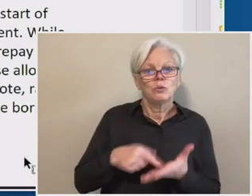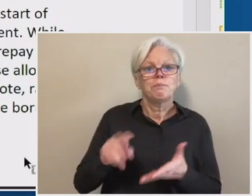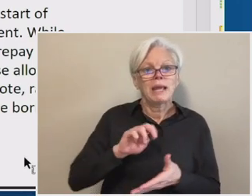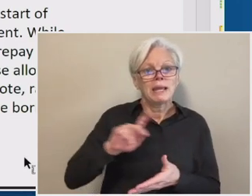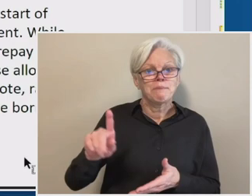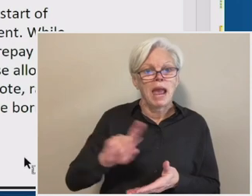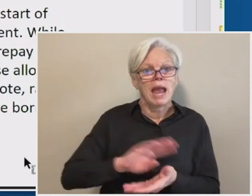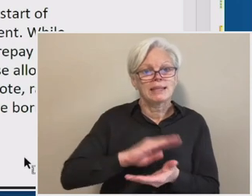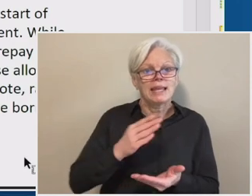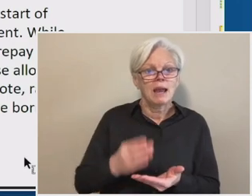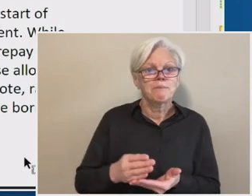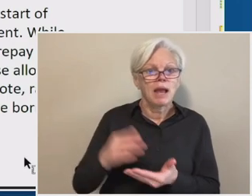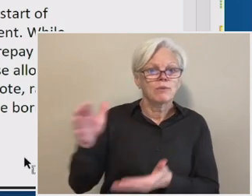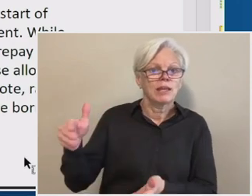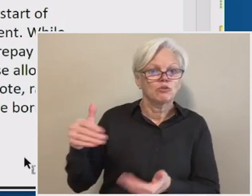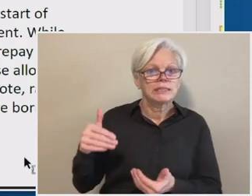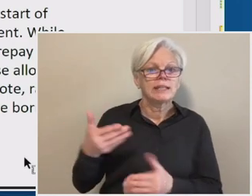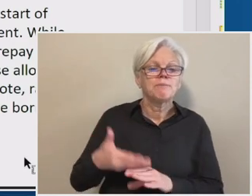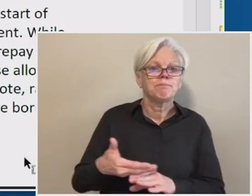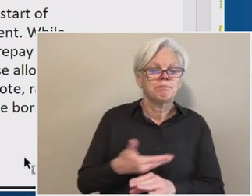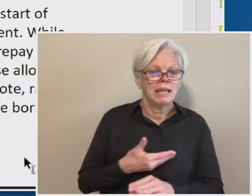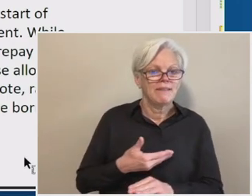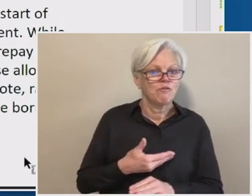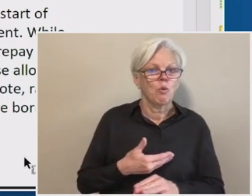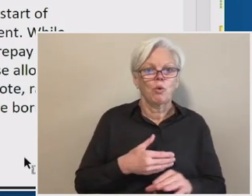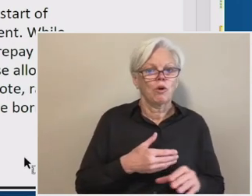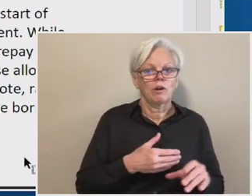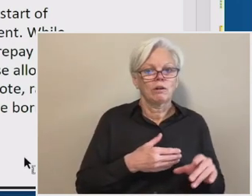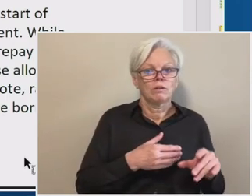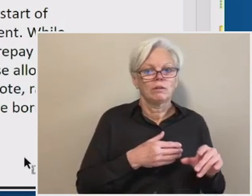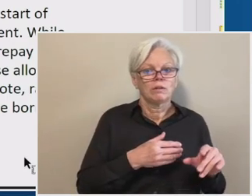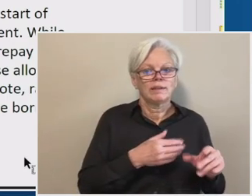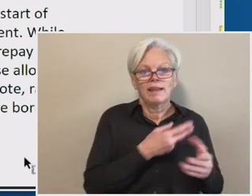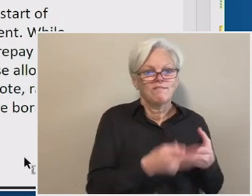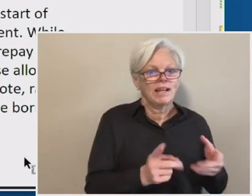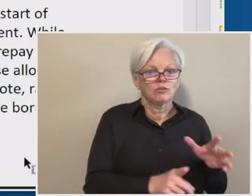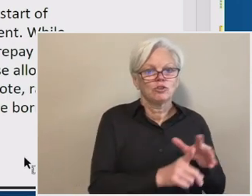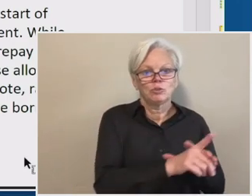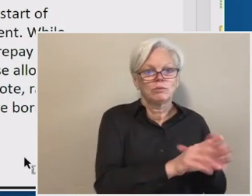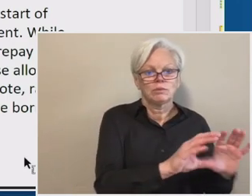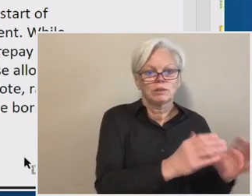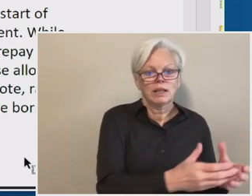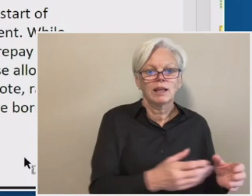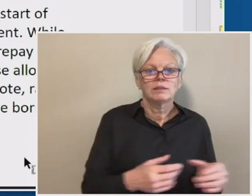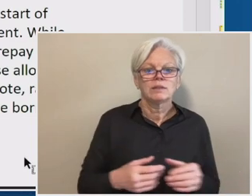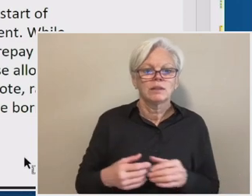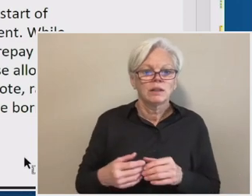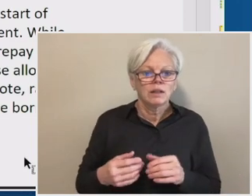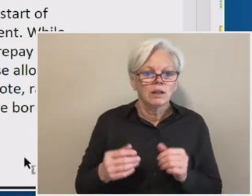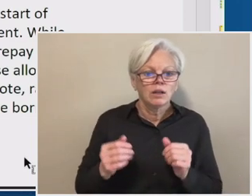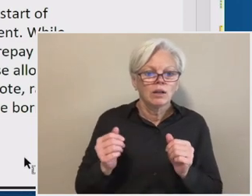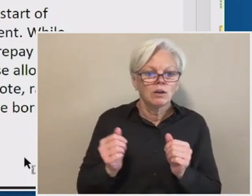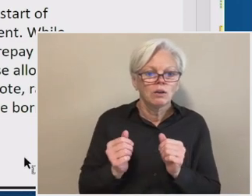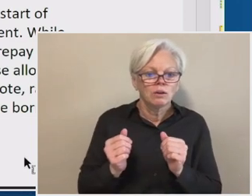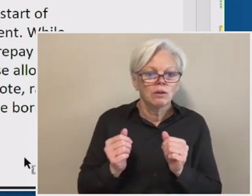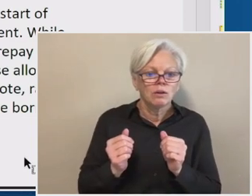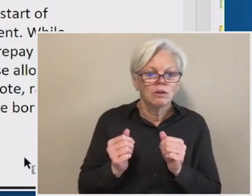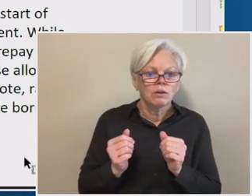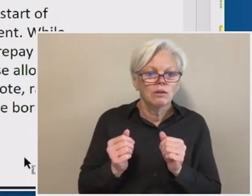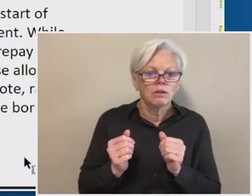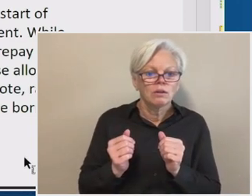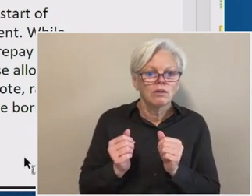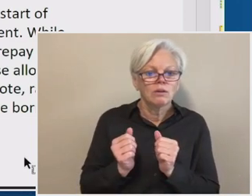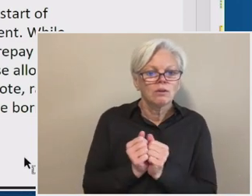received, um, and before they failed to attend in accordance with their master promissory note. Uh, and essentially that would mean that, uh,